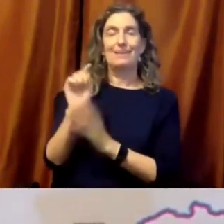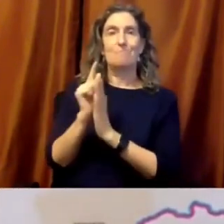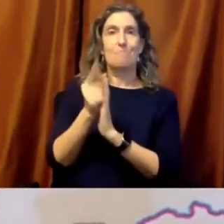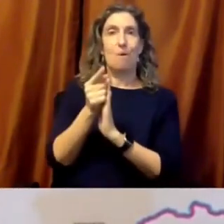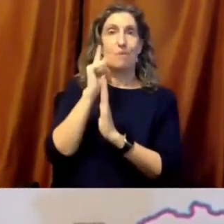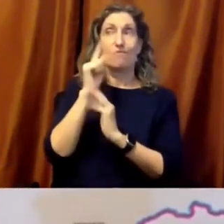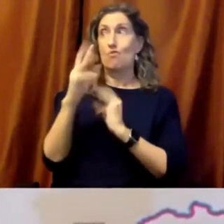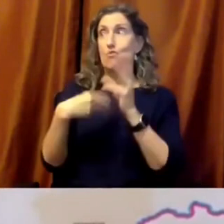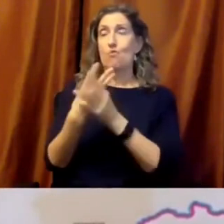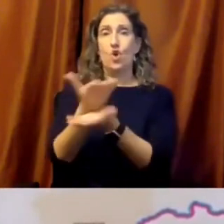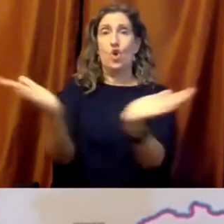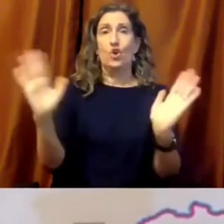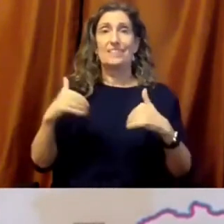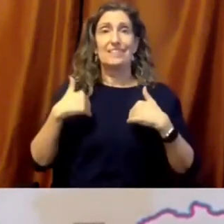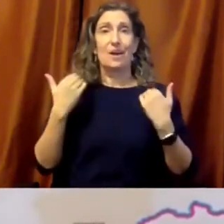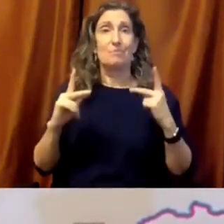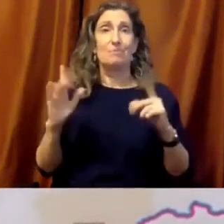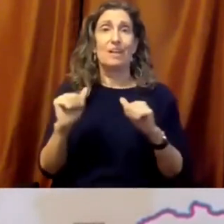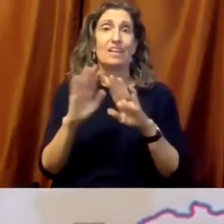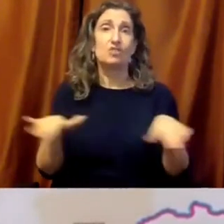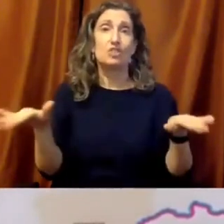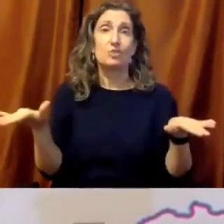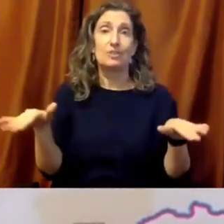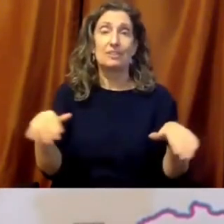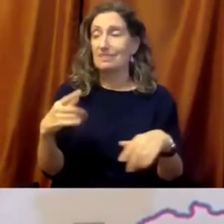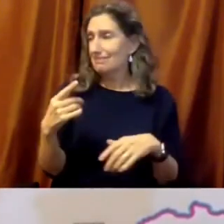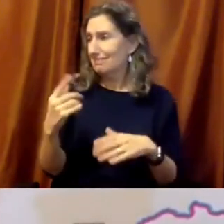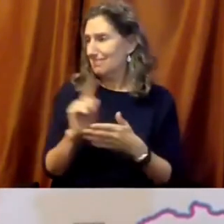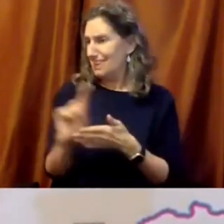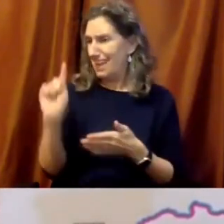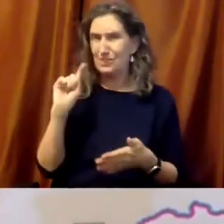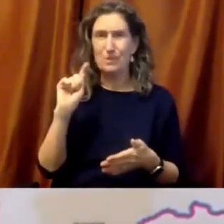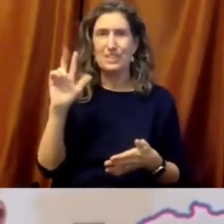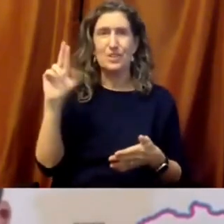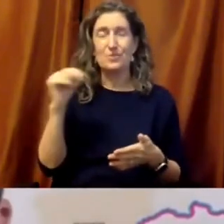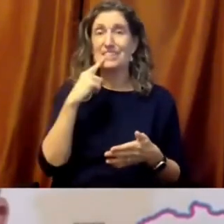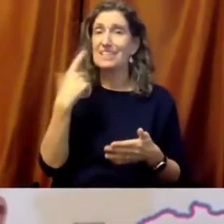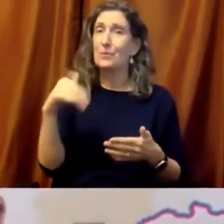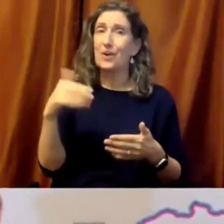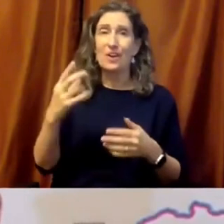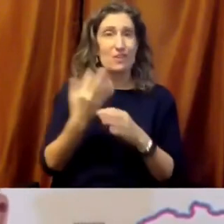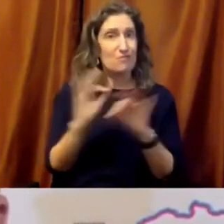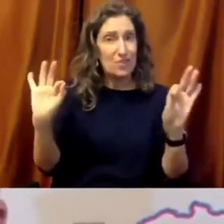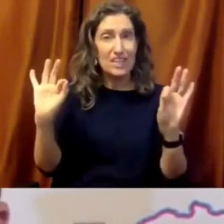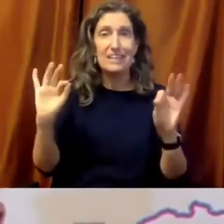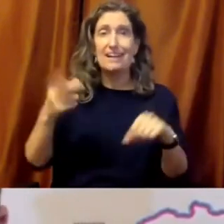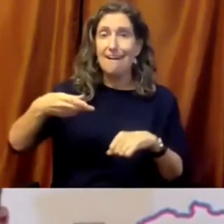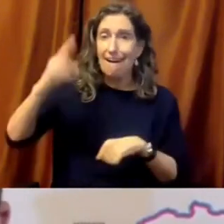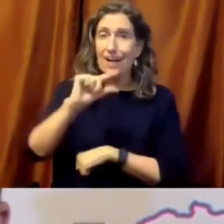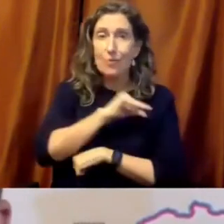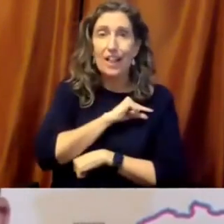declared that free, high-quality, equitable education is a critical global goal for sustainable development,